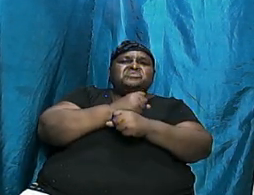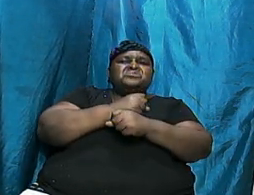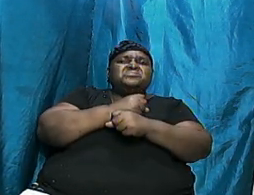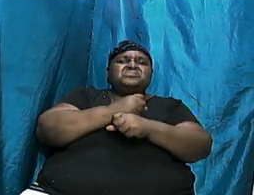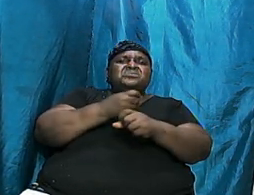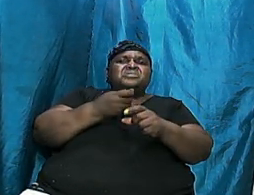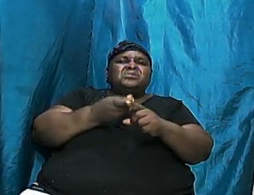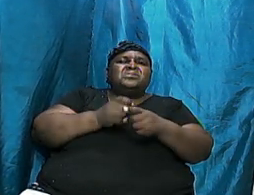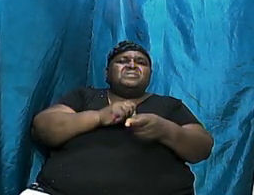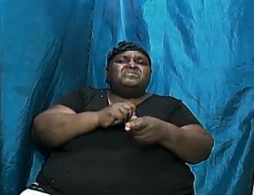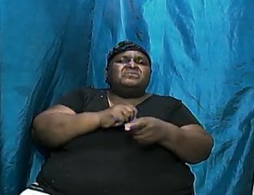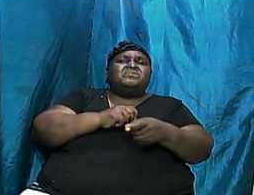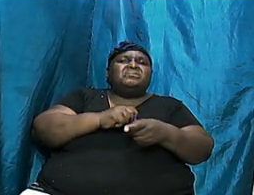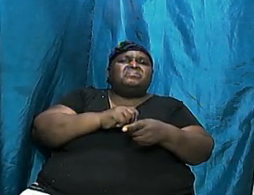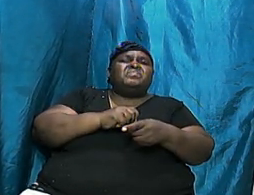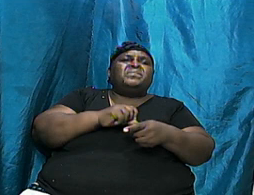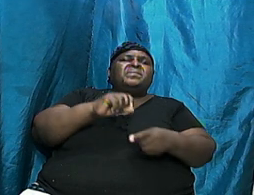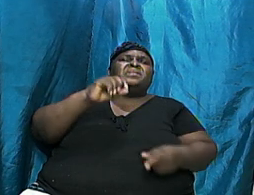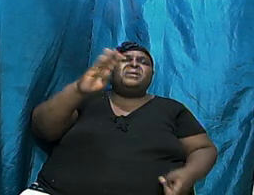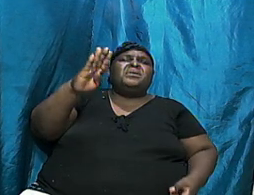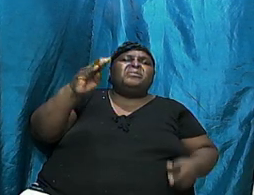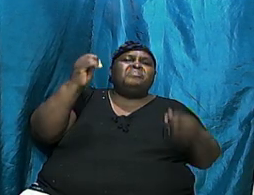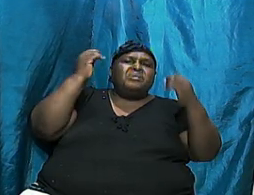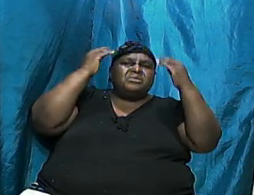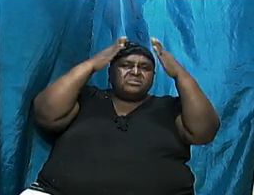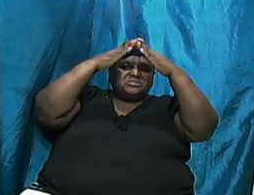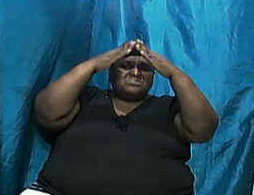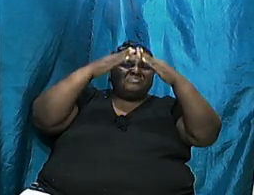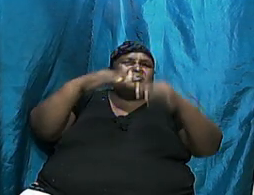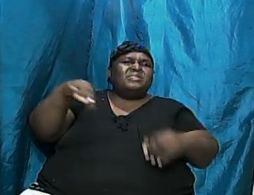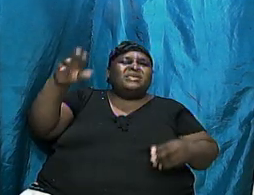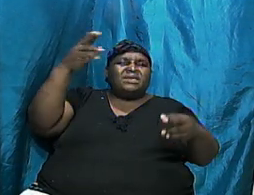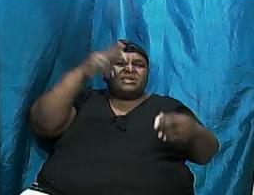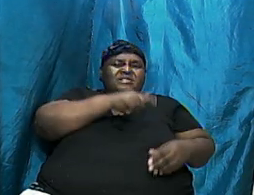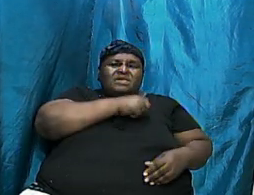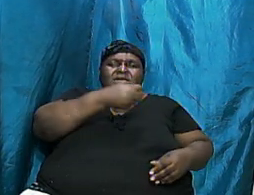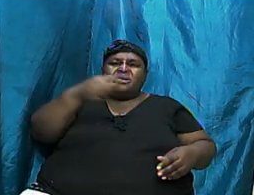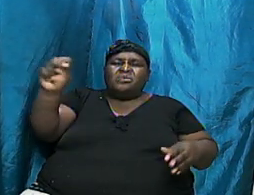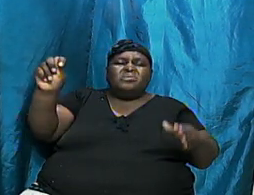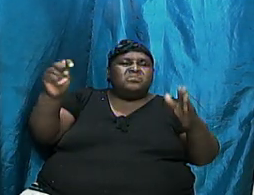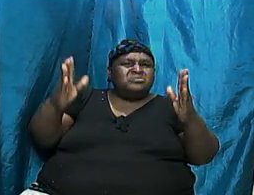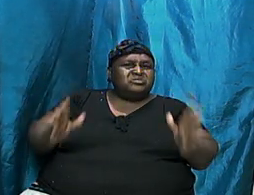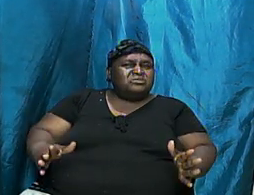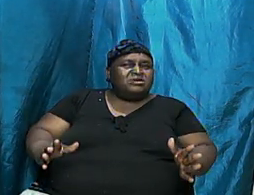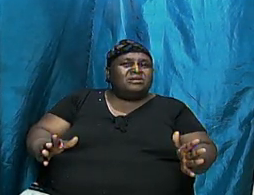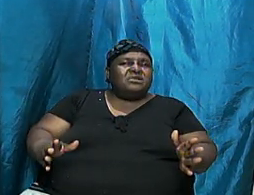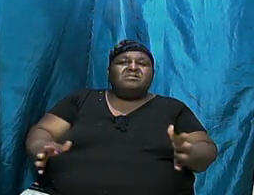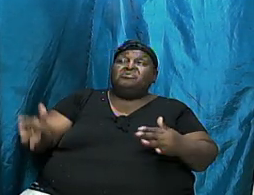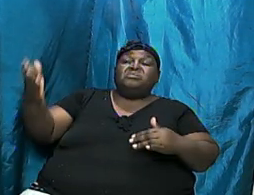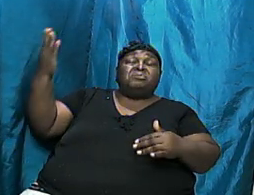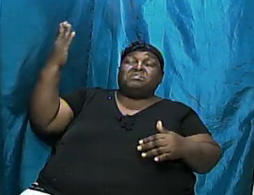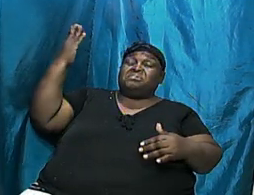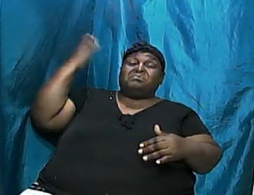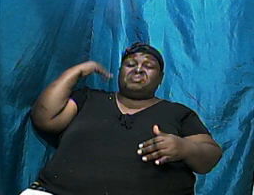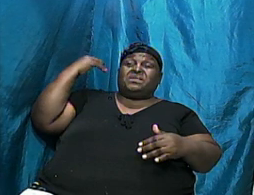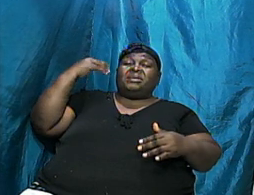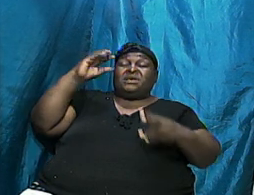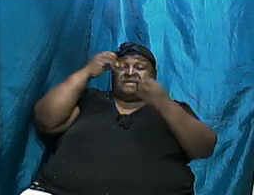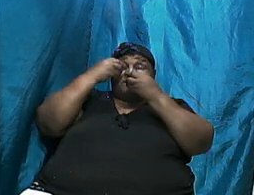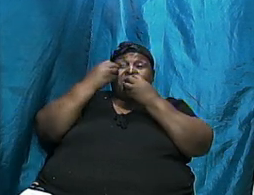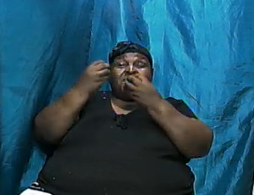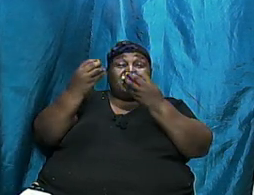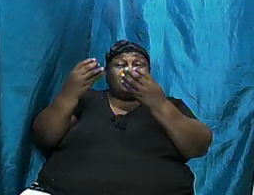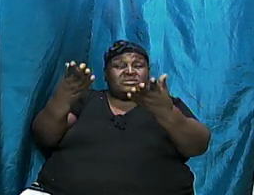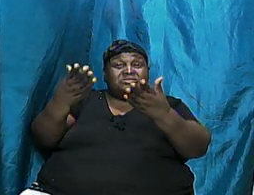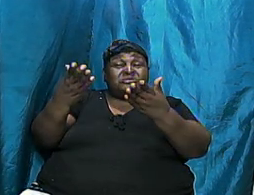by Archbishop Usher, some theologian from way back. Information is though that what